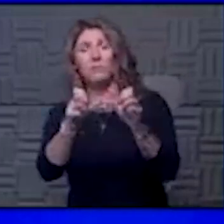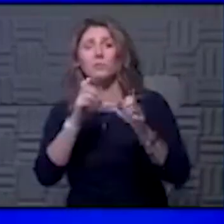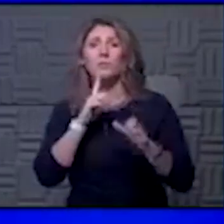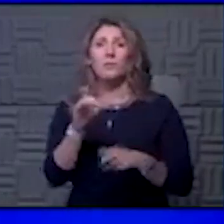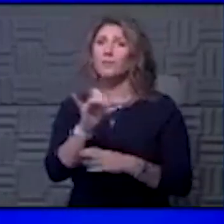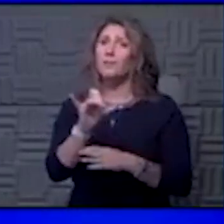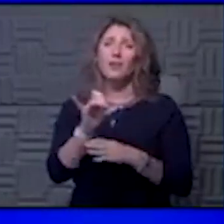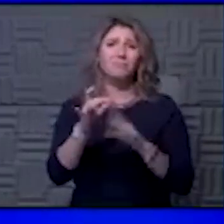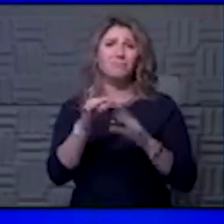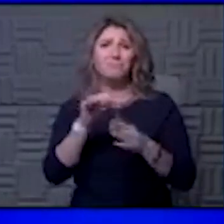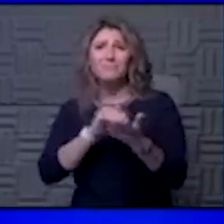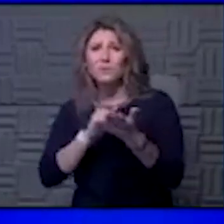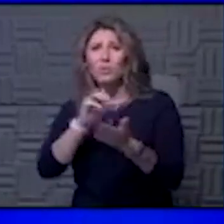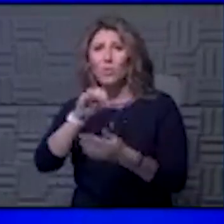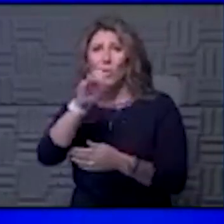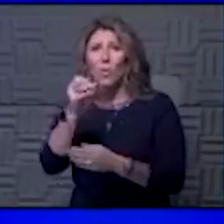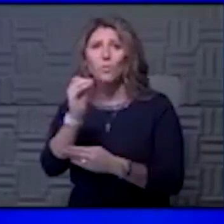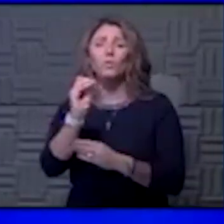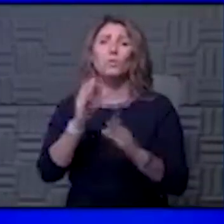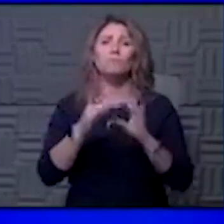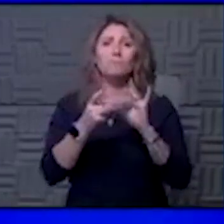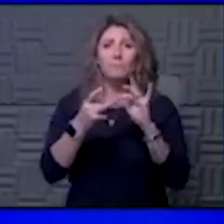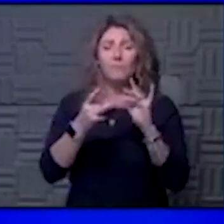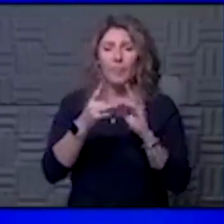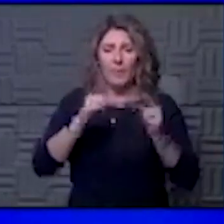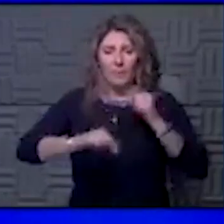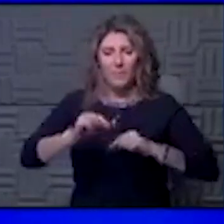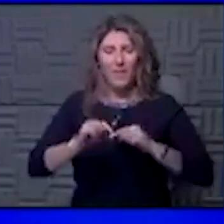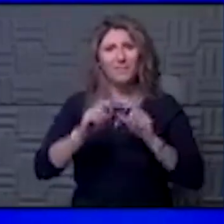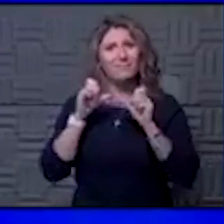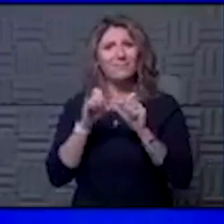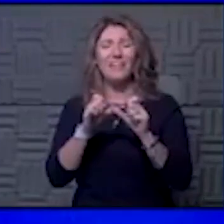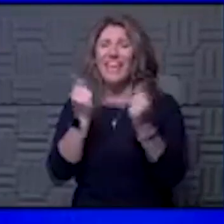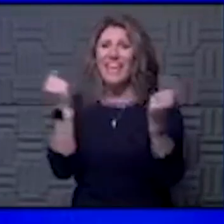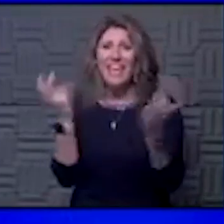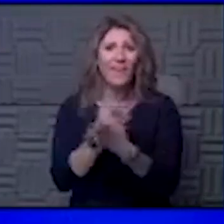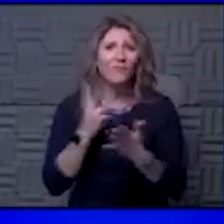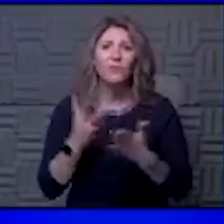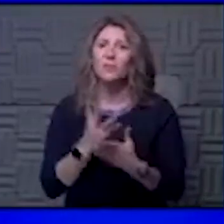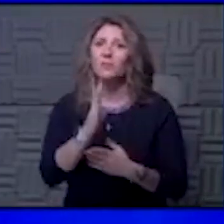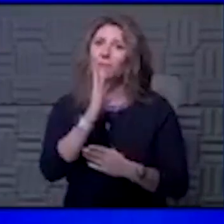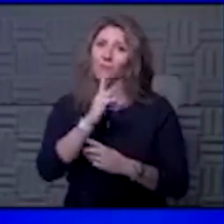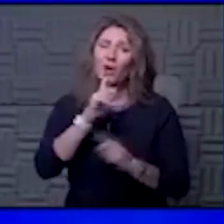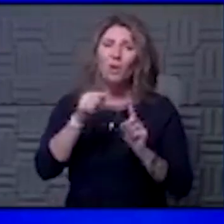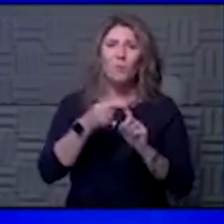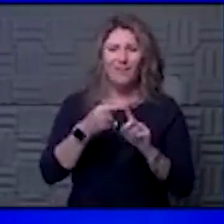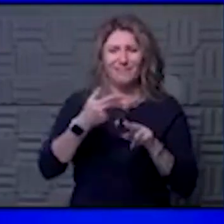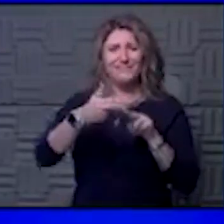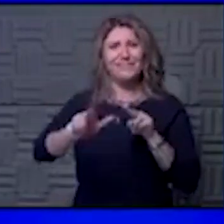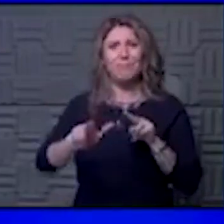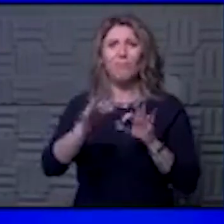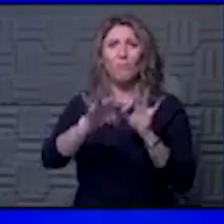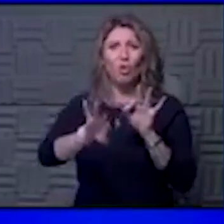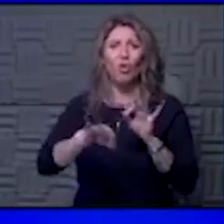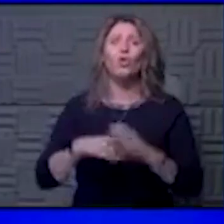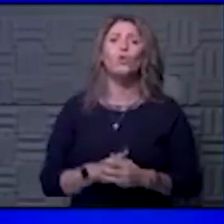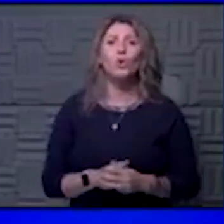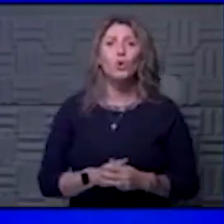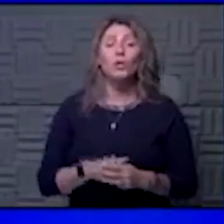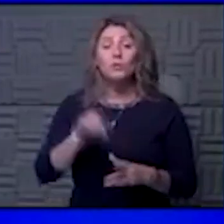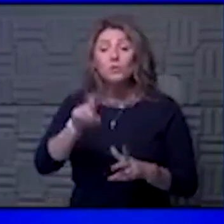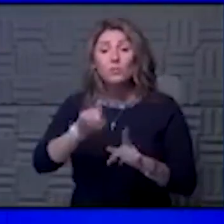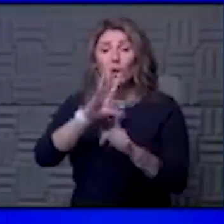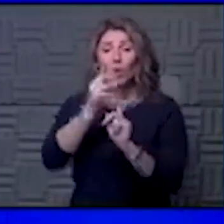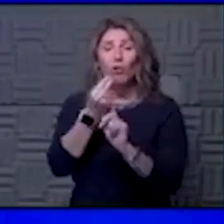as Dr. Ojo said, it goes back to continuing to do those things that we've talked about, those simple measures. It should become a culture change.